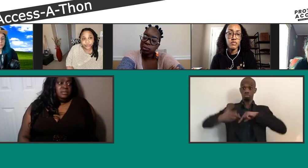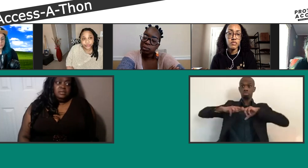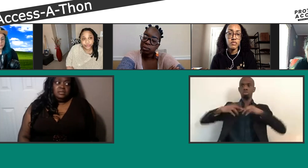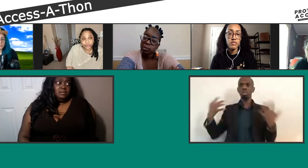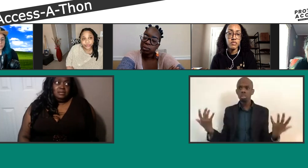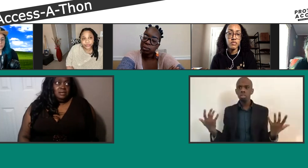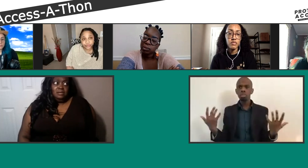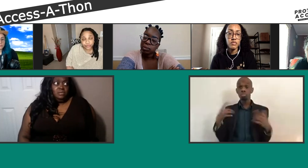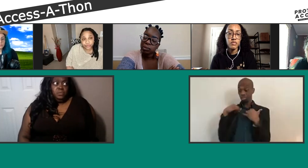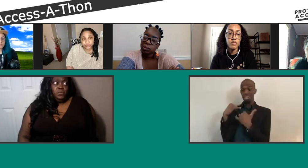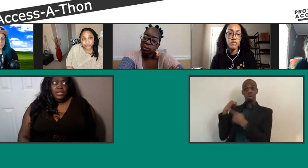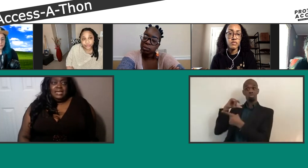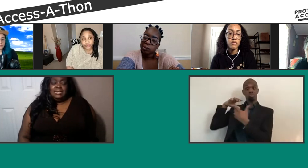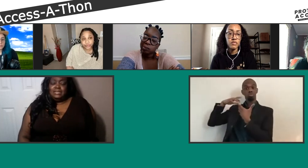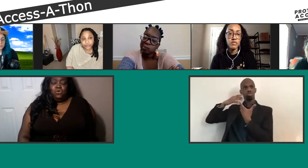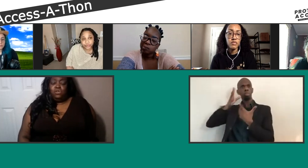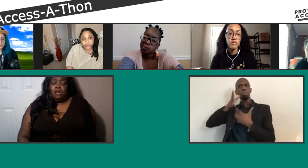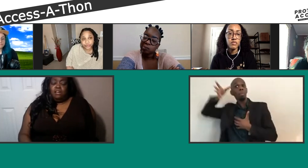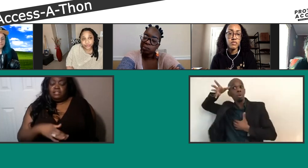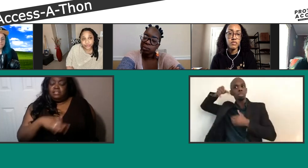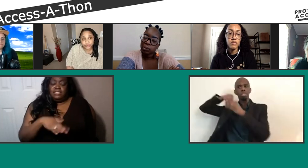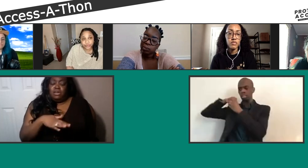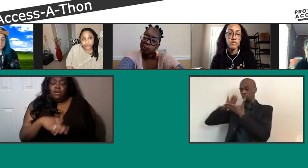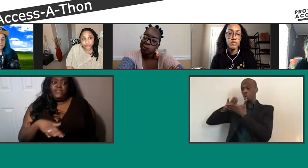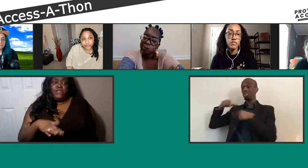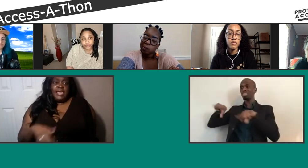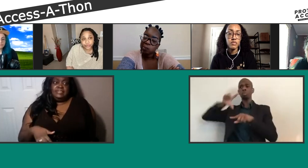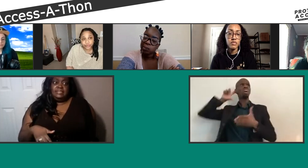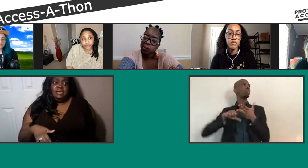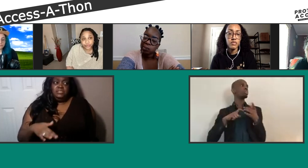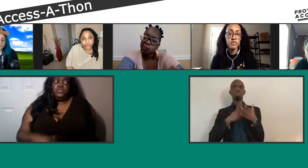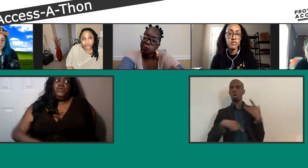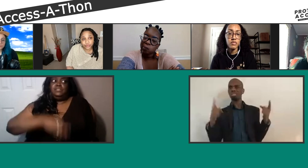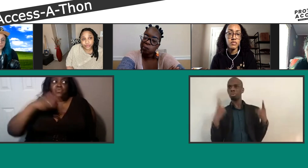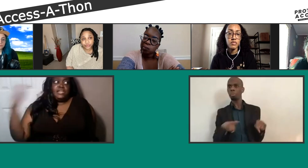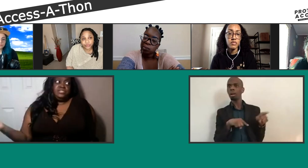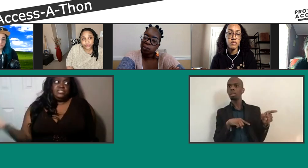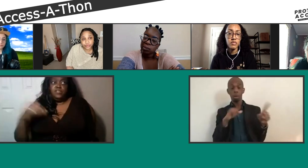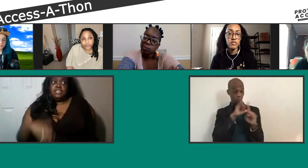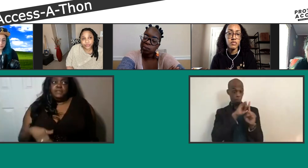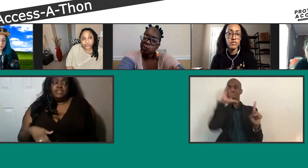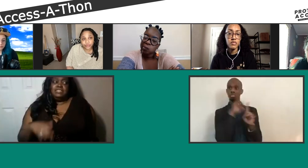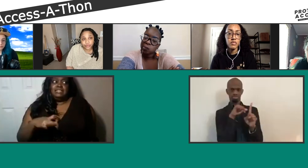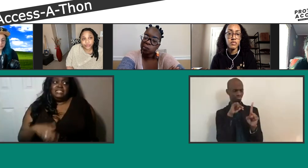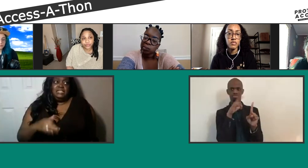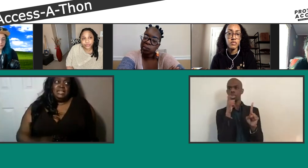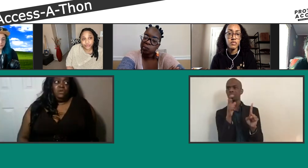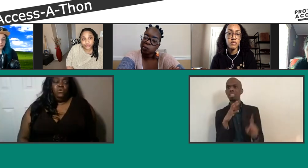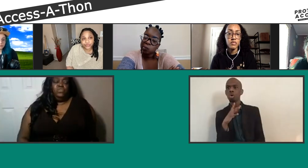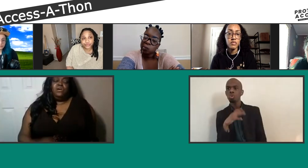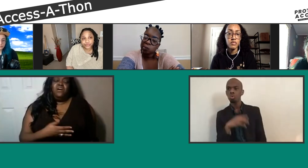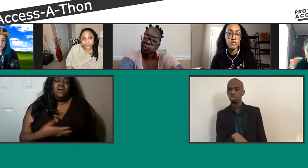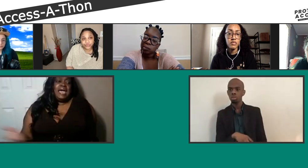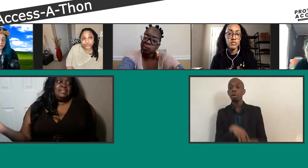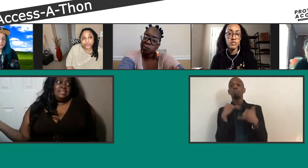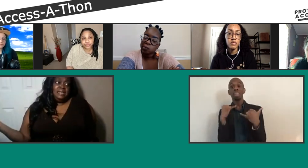bullying isn't cool on just on its face. So putting the racial stuff on top of it is additionally not cool.